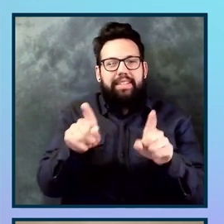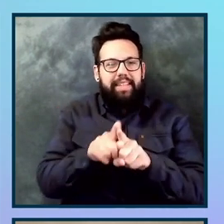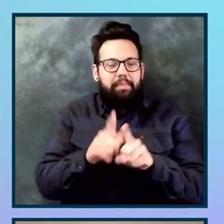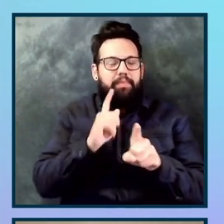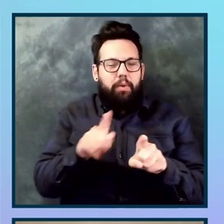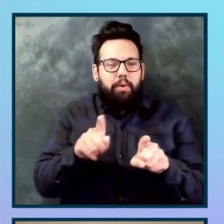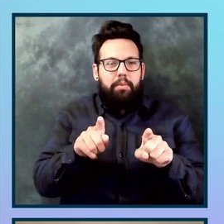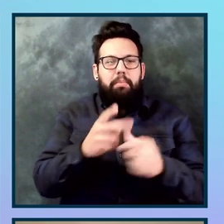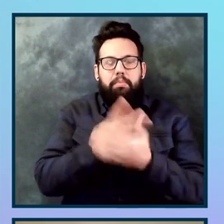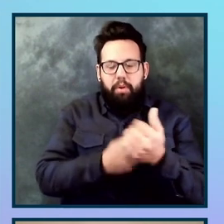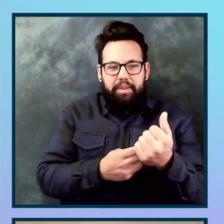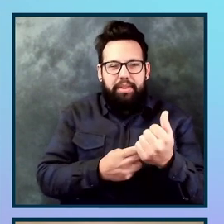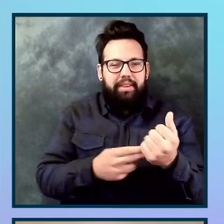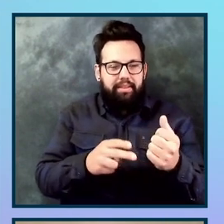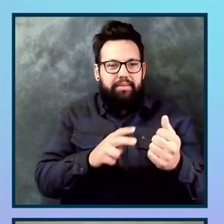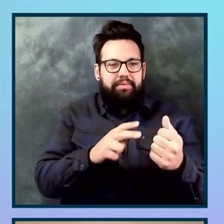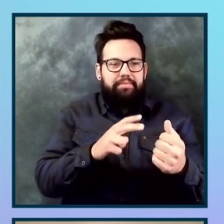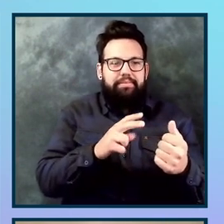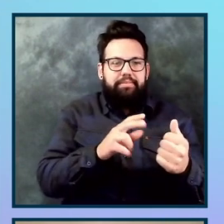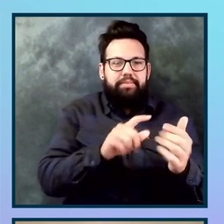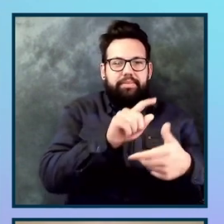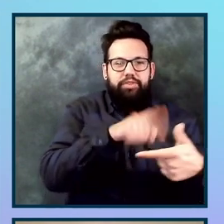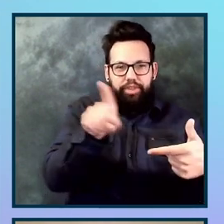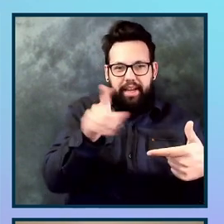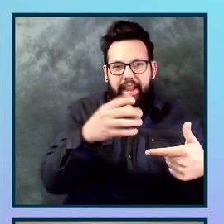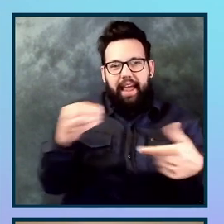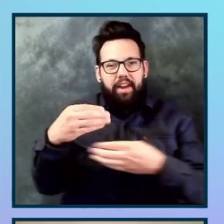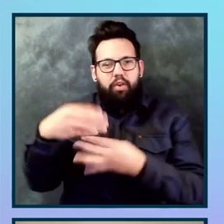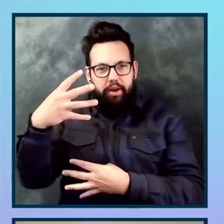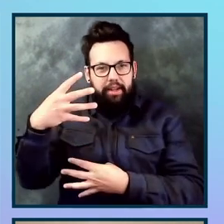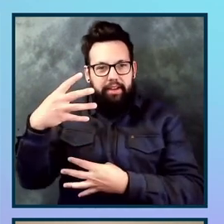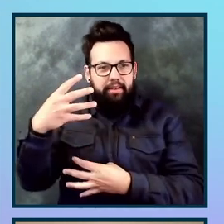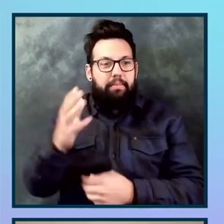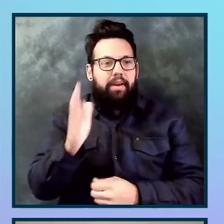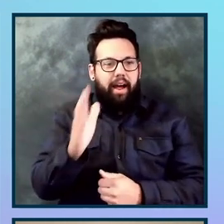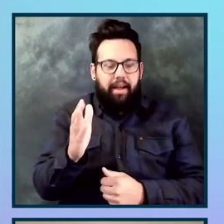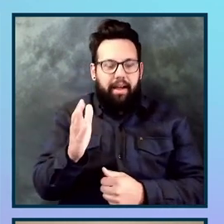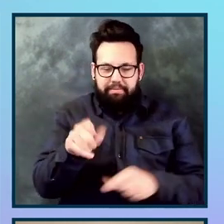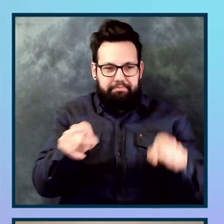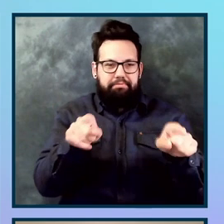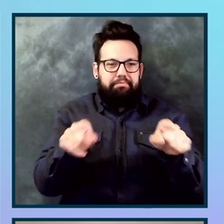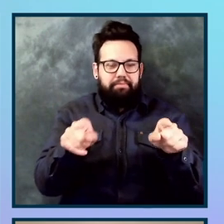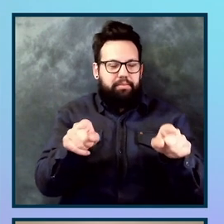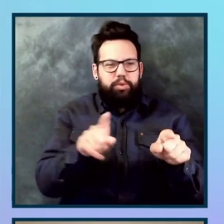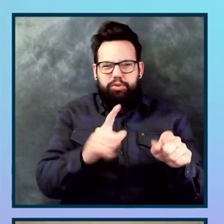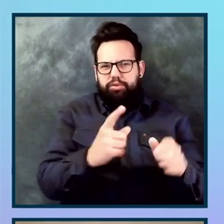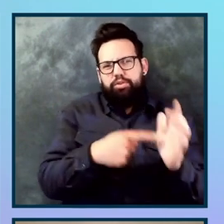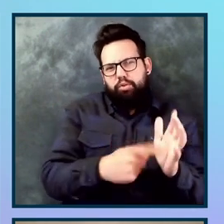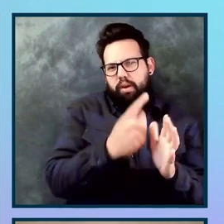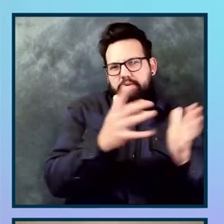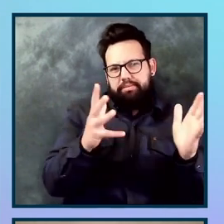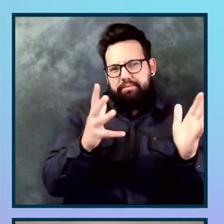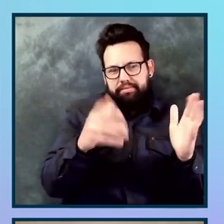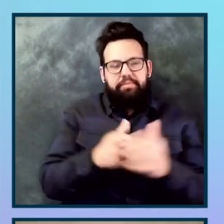accordion, but you get the point. I would do the same thing in accordion. would say my tests that were written poorly that are just relying on this modifier class. I would actually,